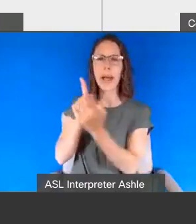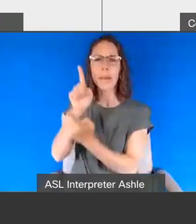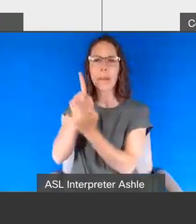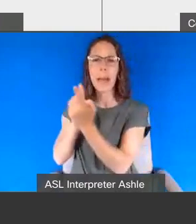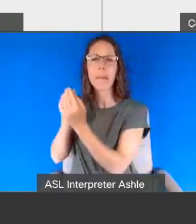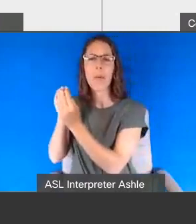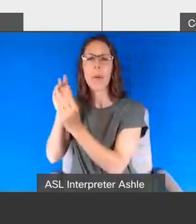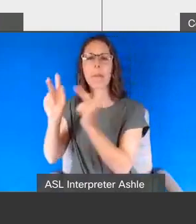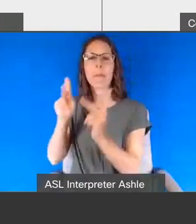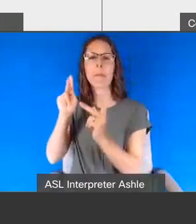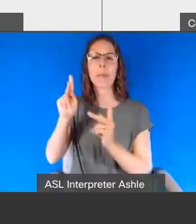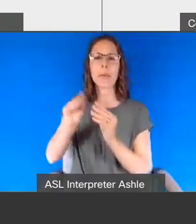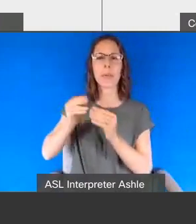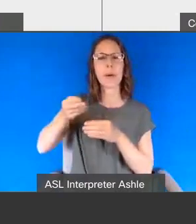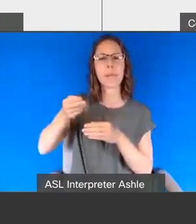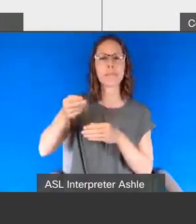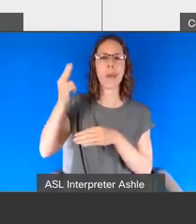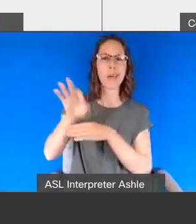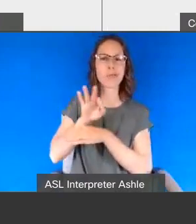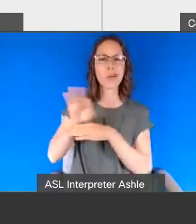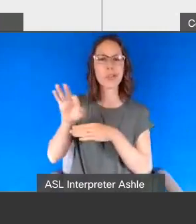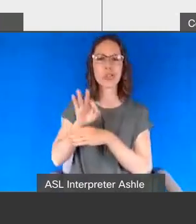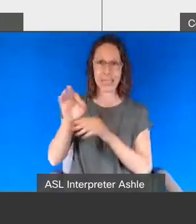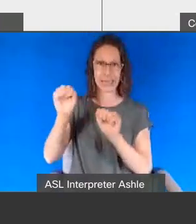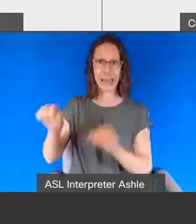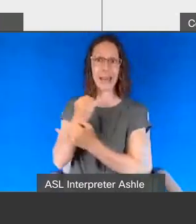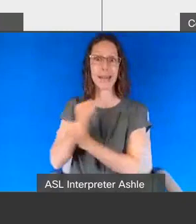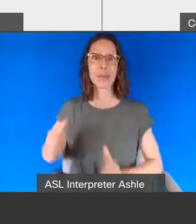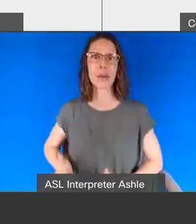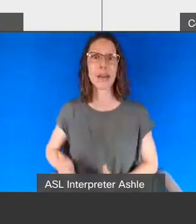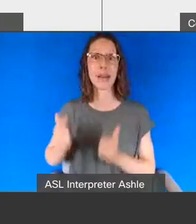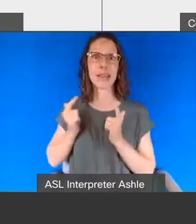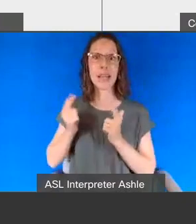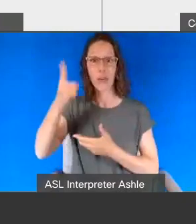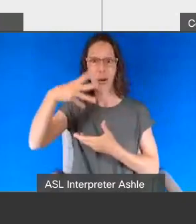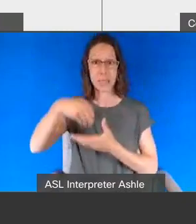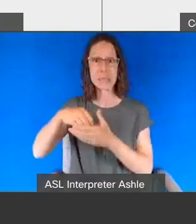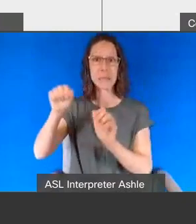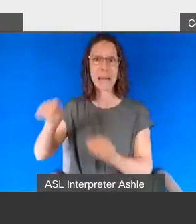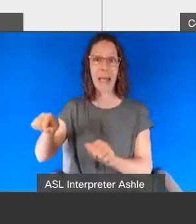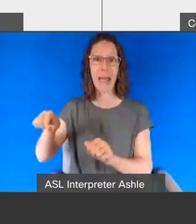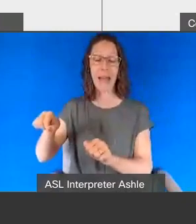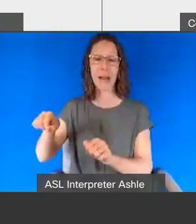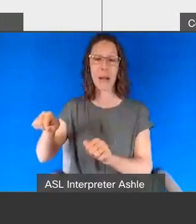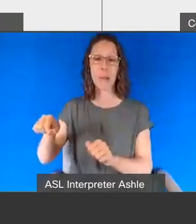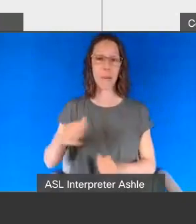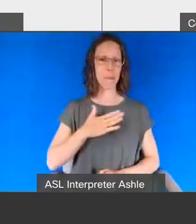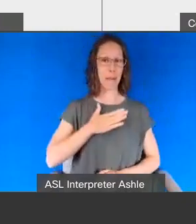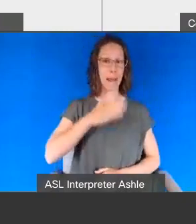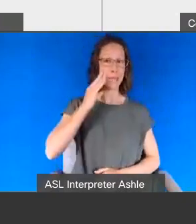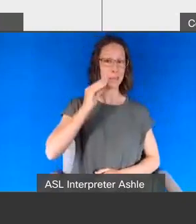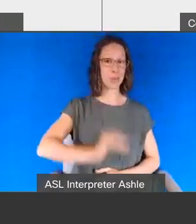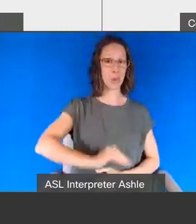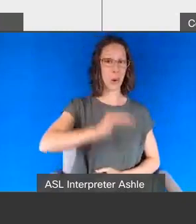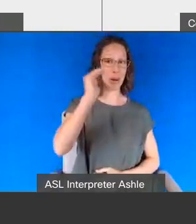independently I never was really exposed to high functioning individuals on the spectrum. My one